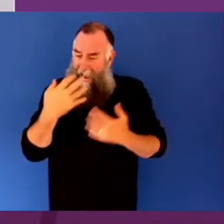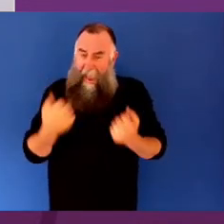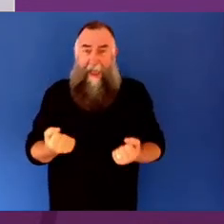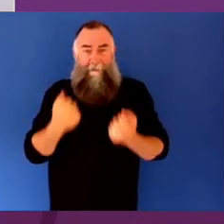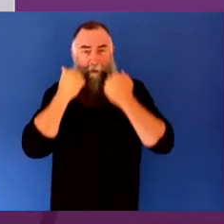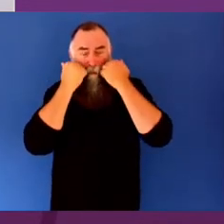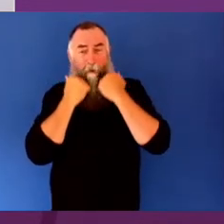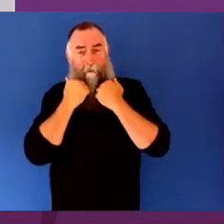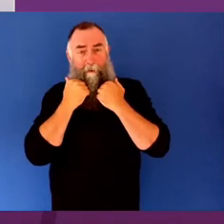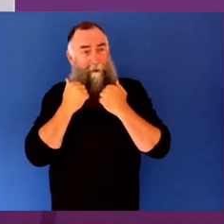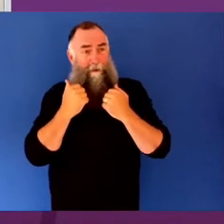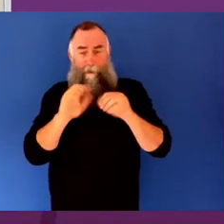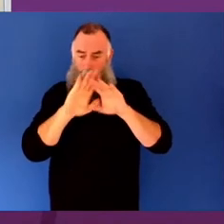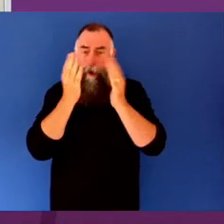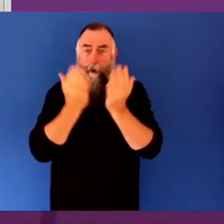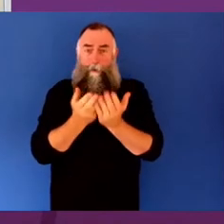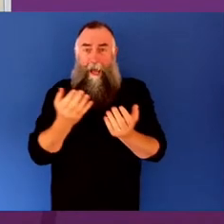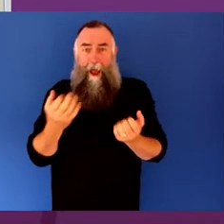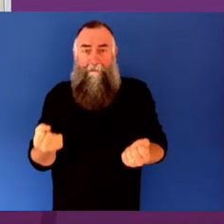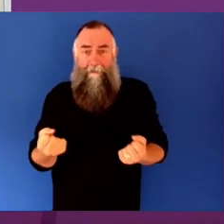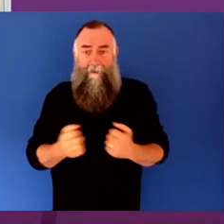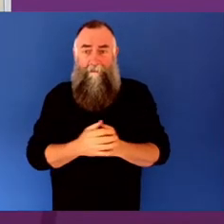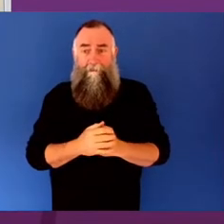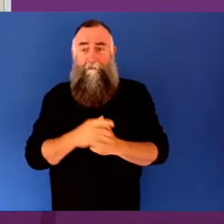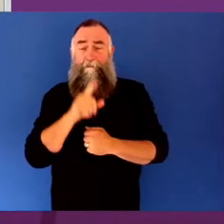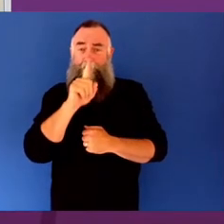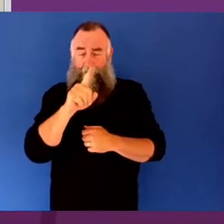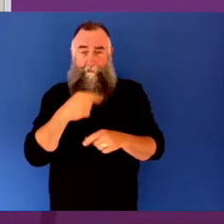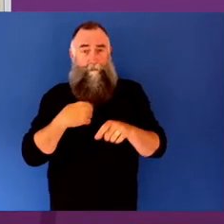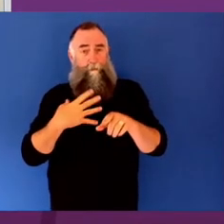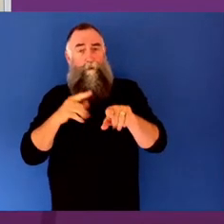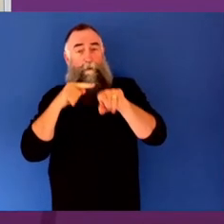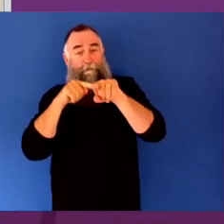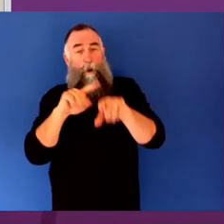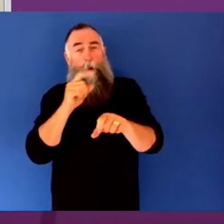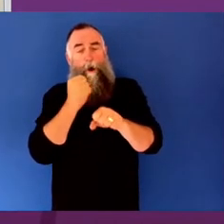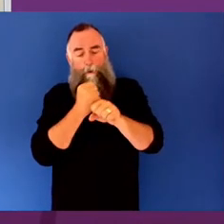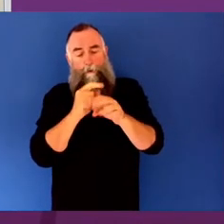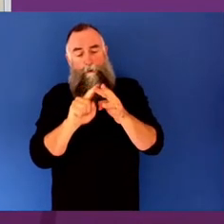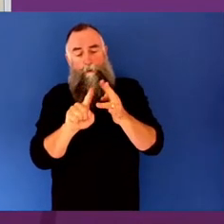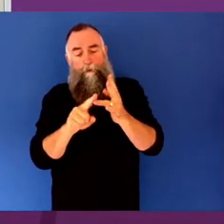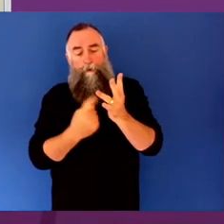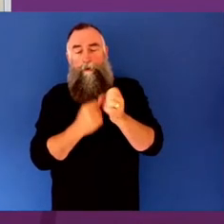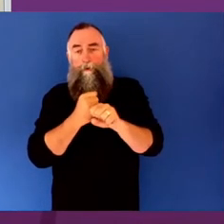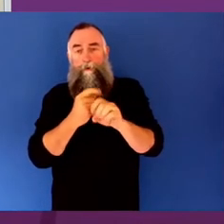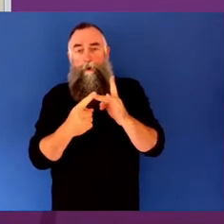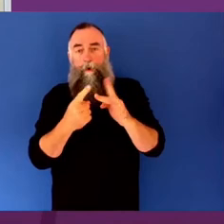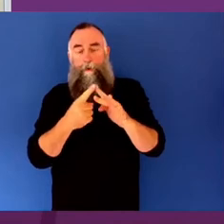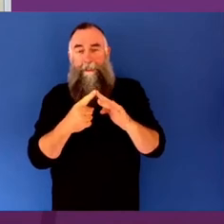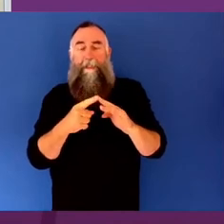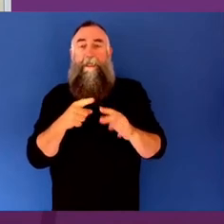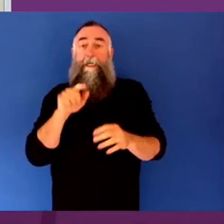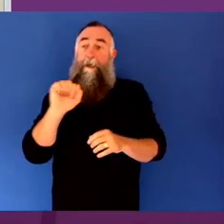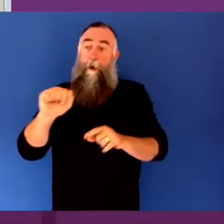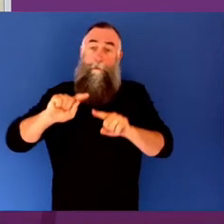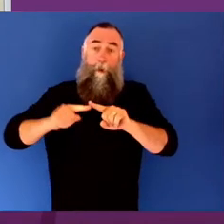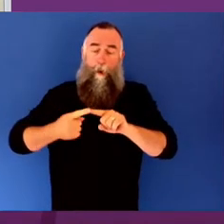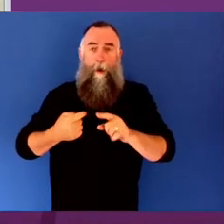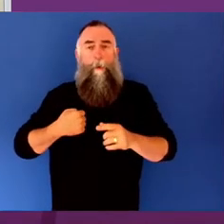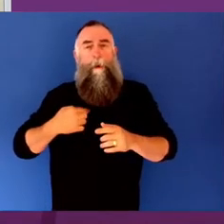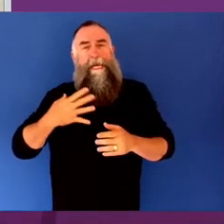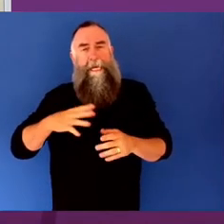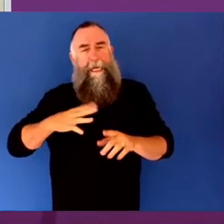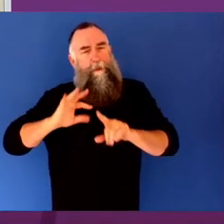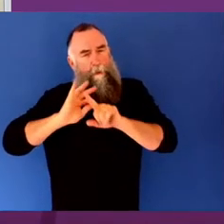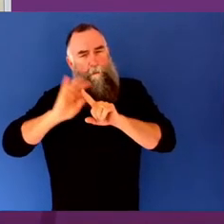Georgie's point, if we think this is important in the sector, we've got to get better at telling our stories. Straight after this